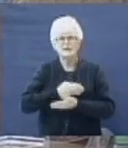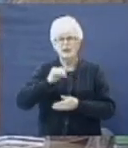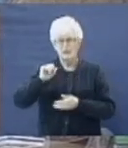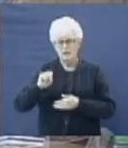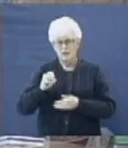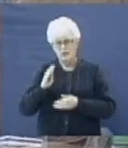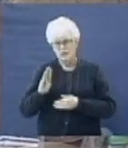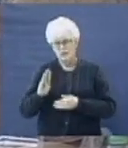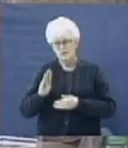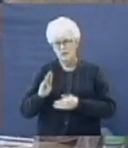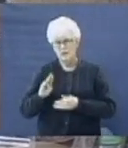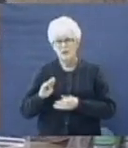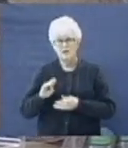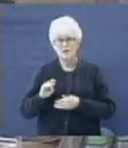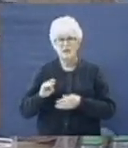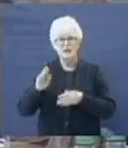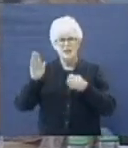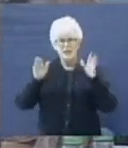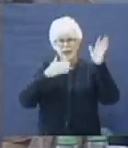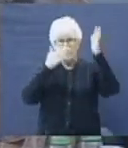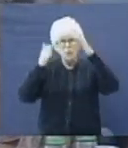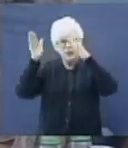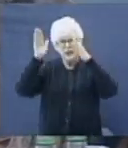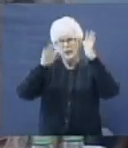Job, Job a great win.